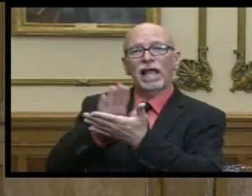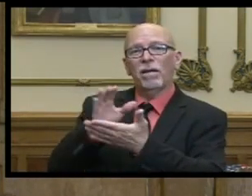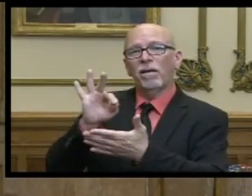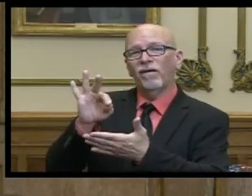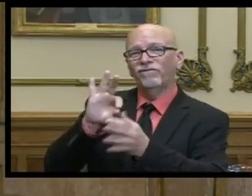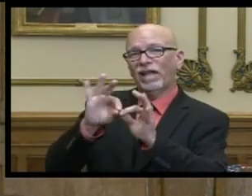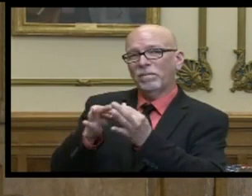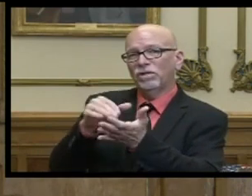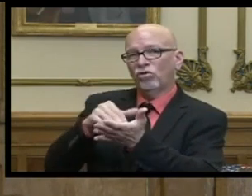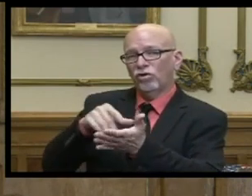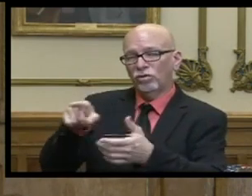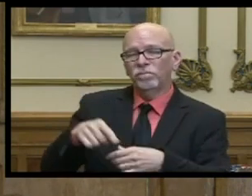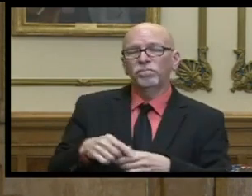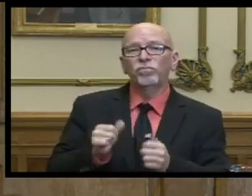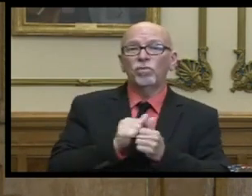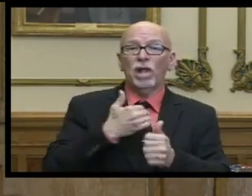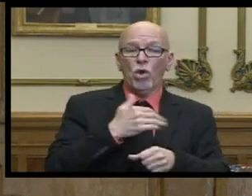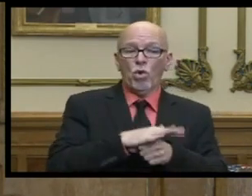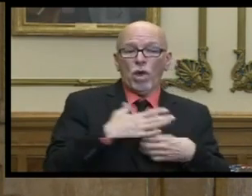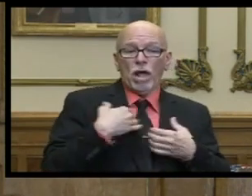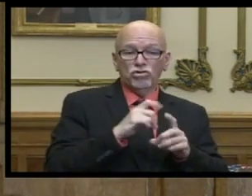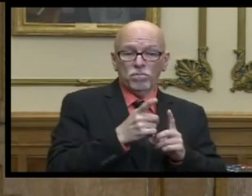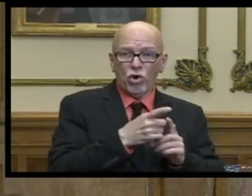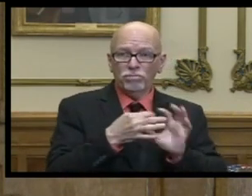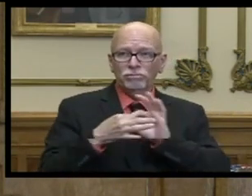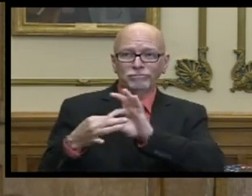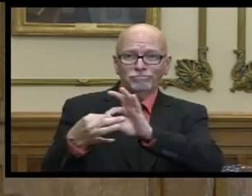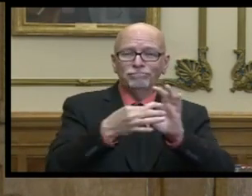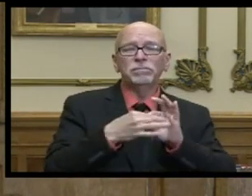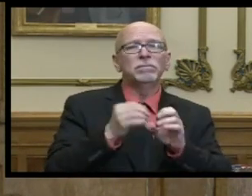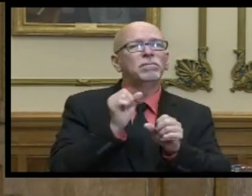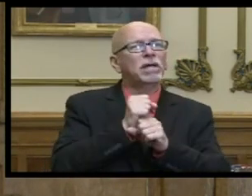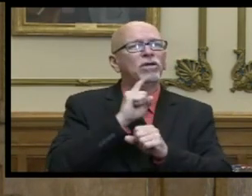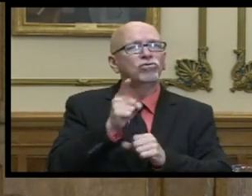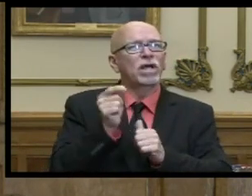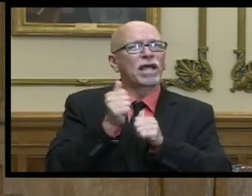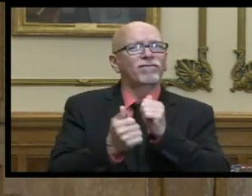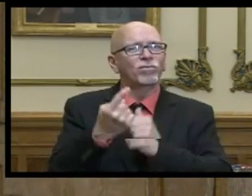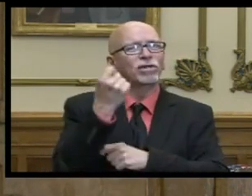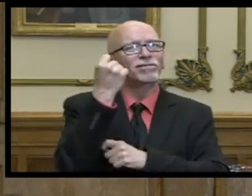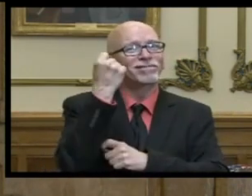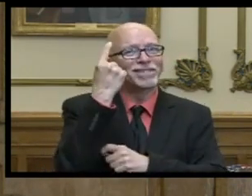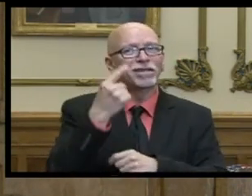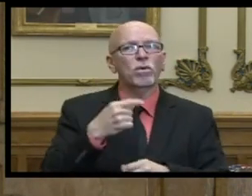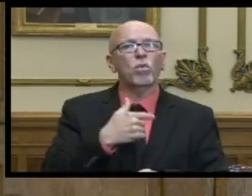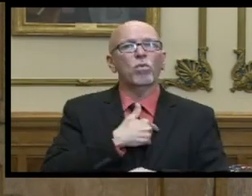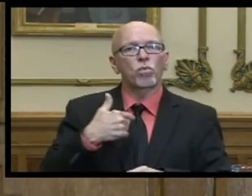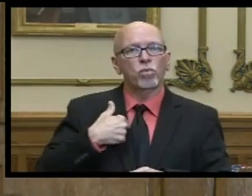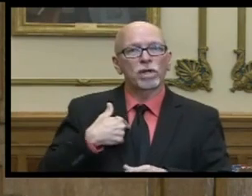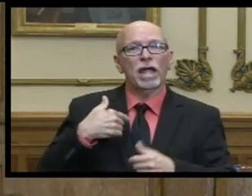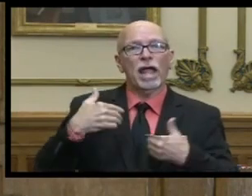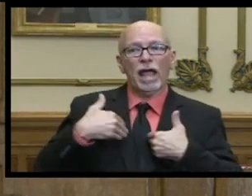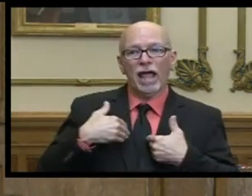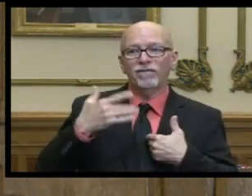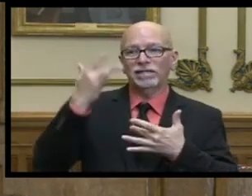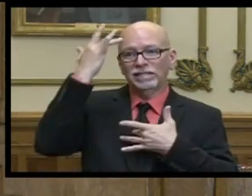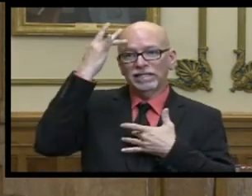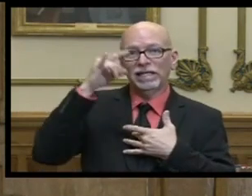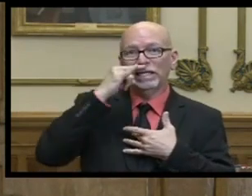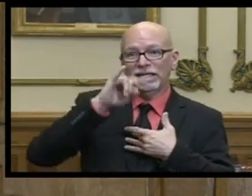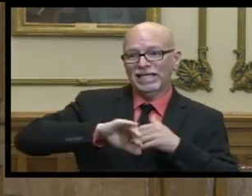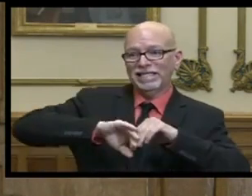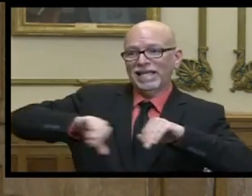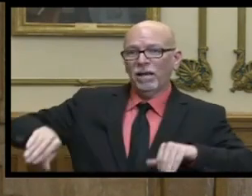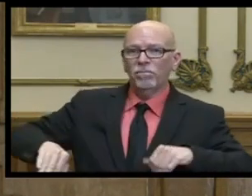um and now again with our local health departments to make sure that people understand that we are bringing sick kids in separate from